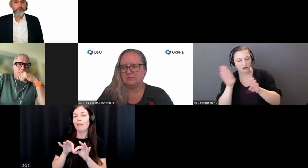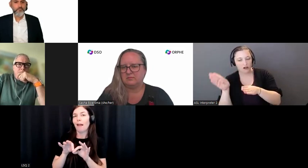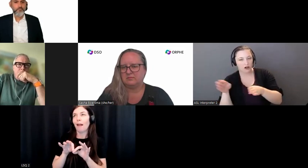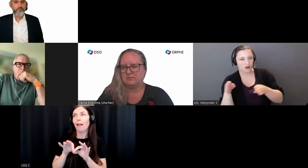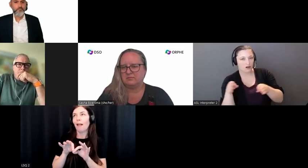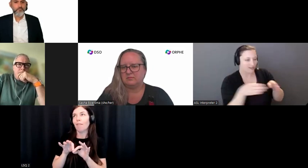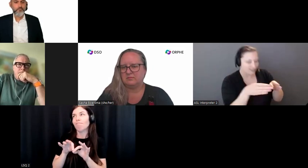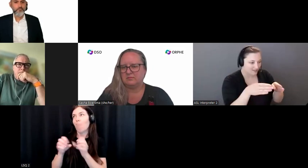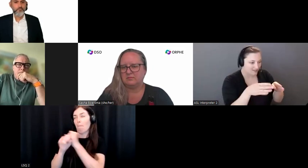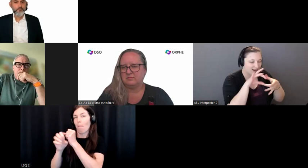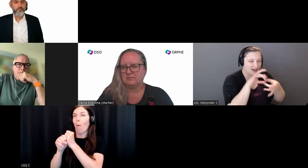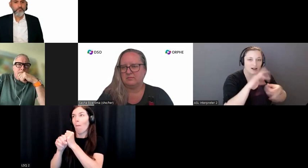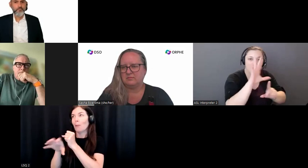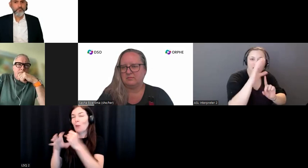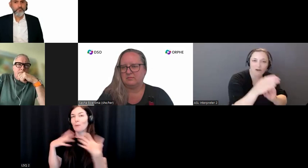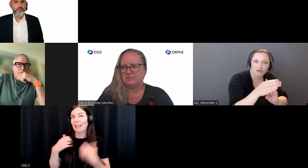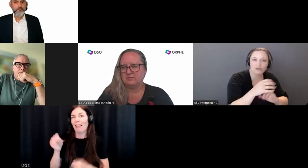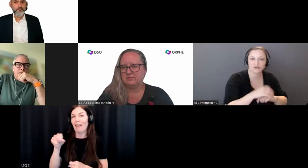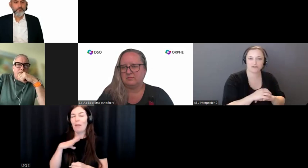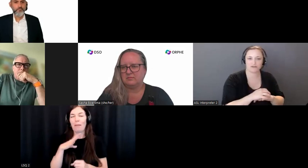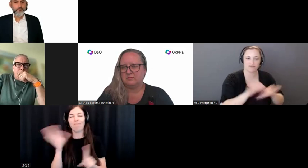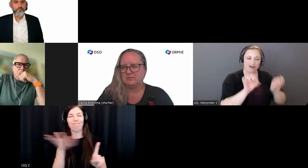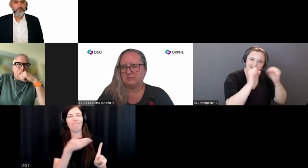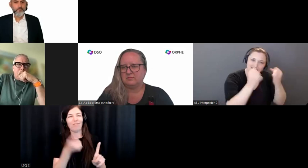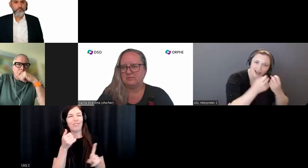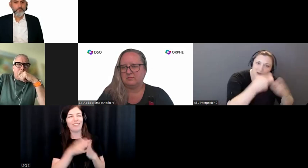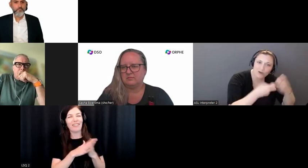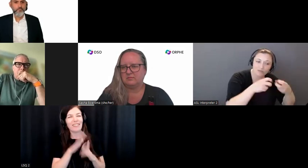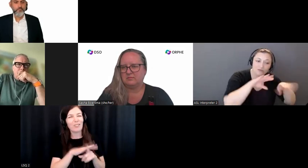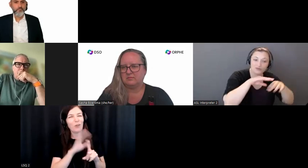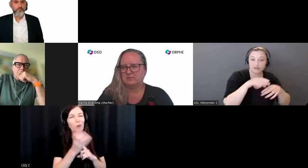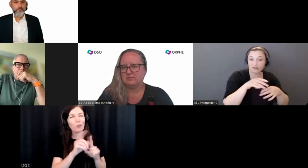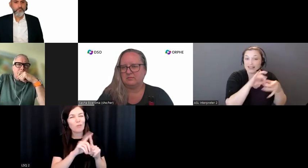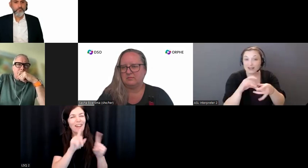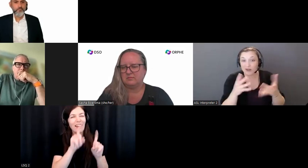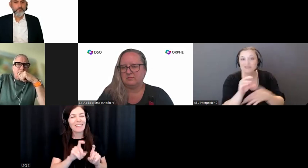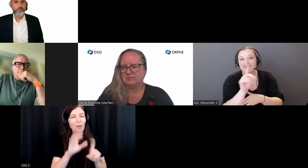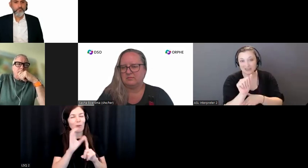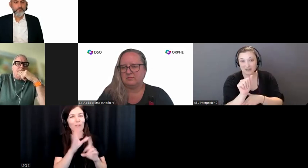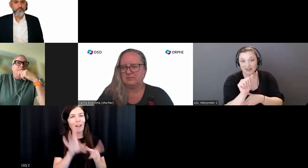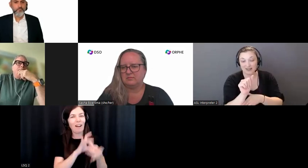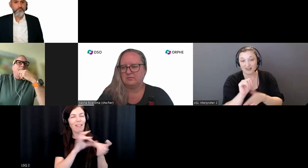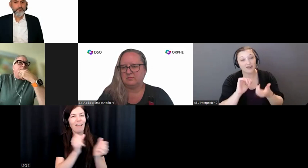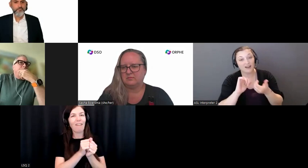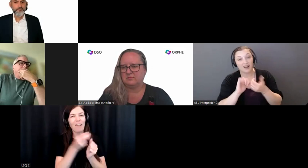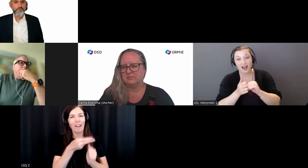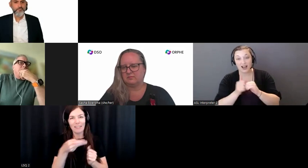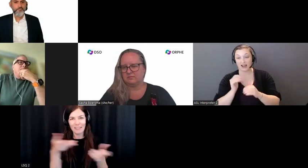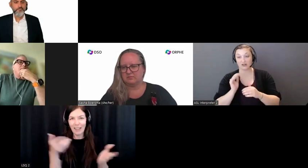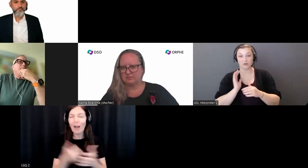societal issues surrounding disability and making change from a systemic